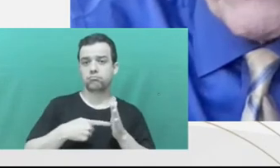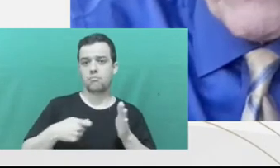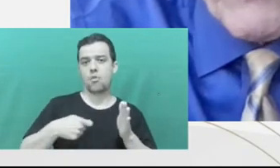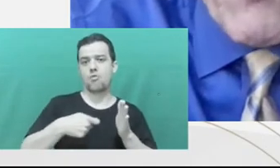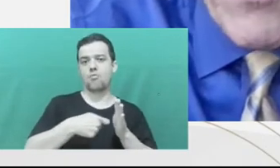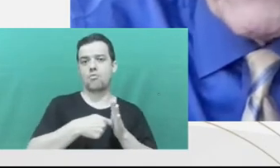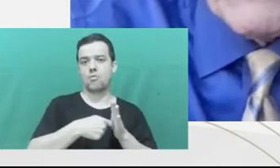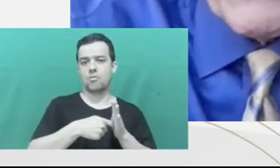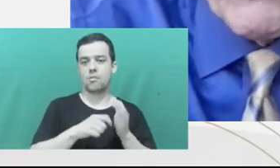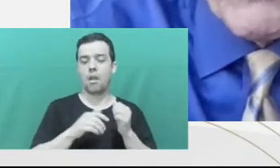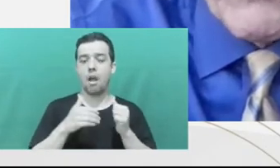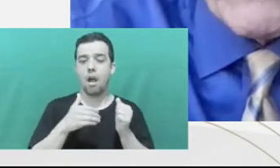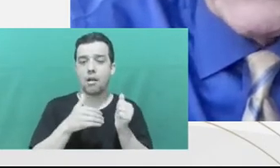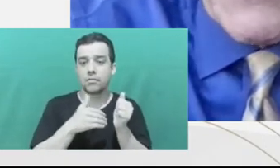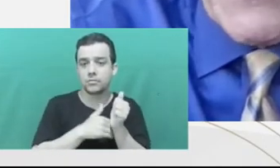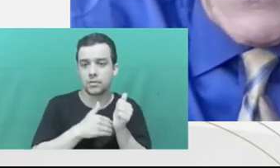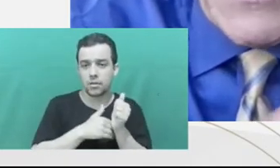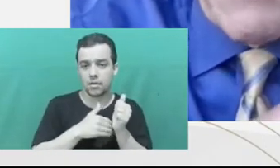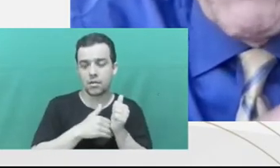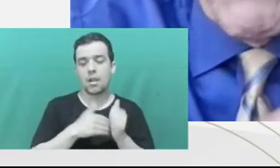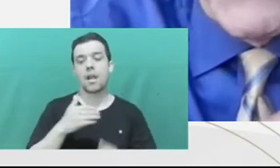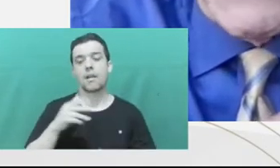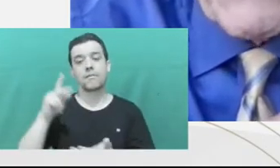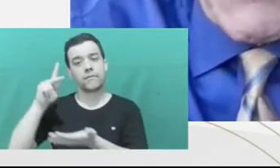and confer privately with the lawyers.